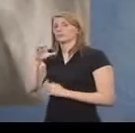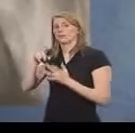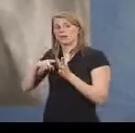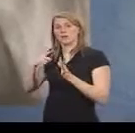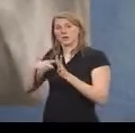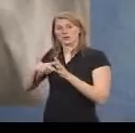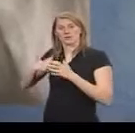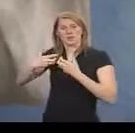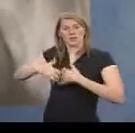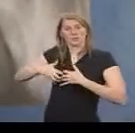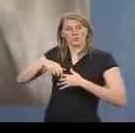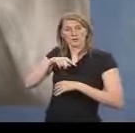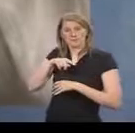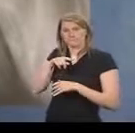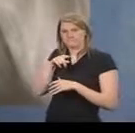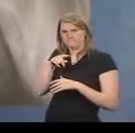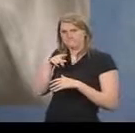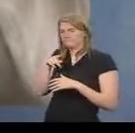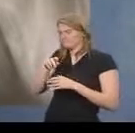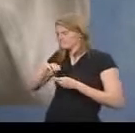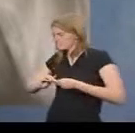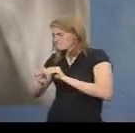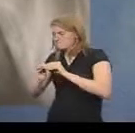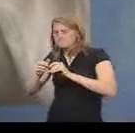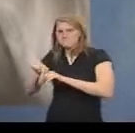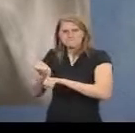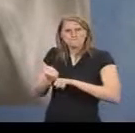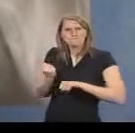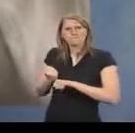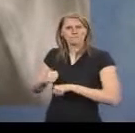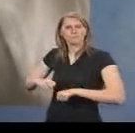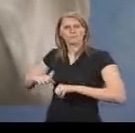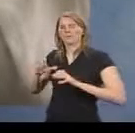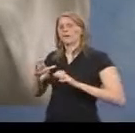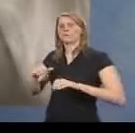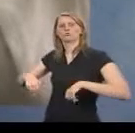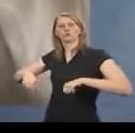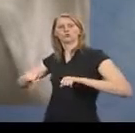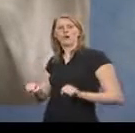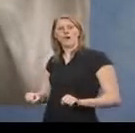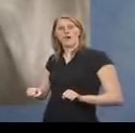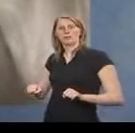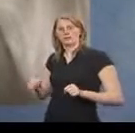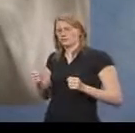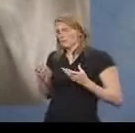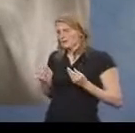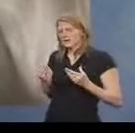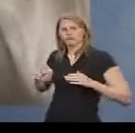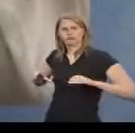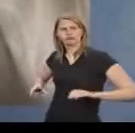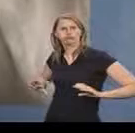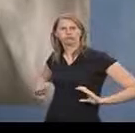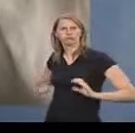ergonomically comfortable chair for him, well padded, very comfortable, and also the